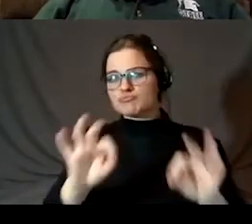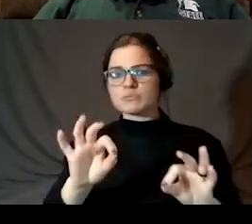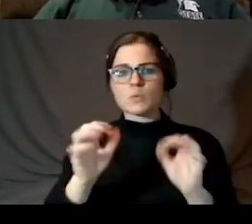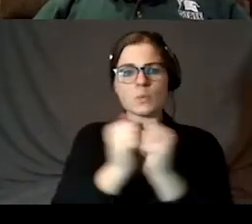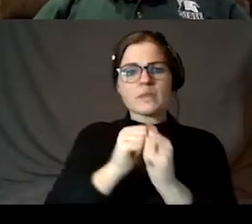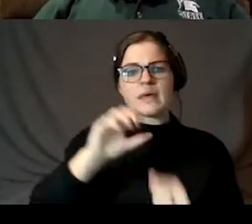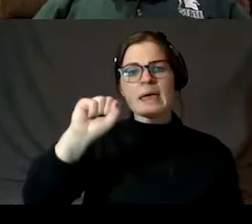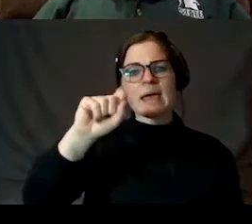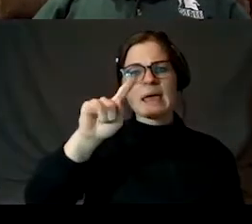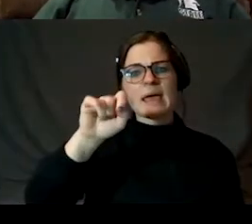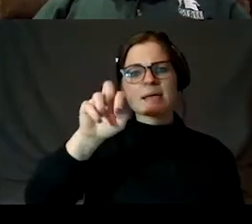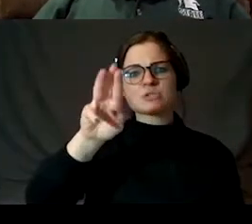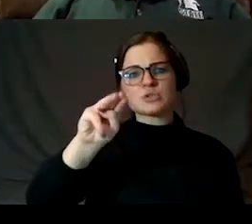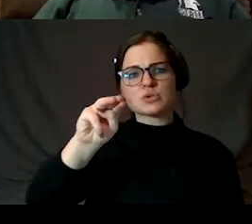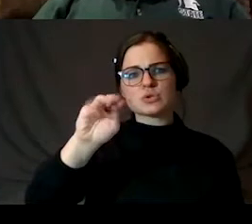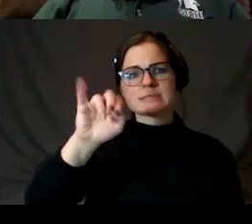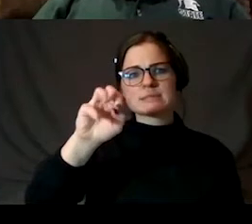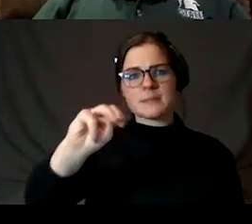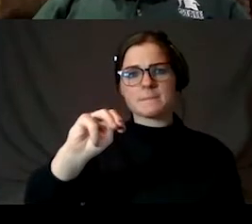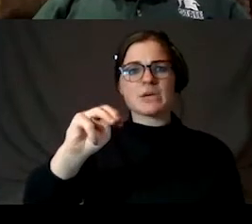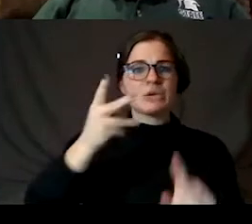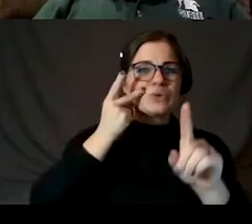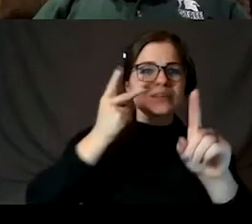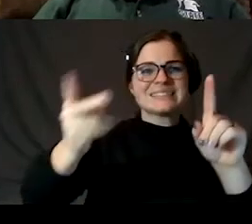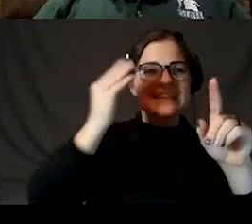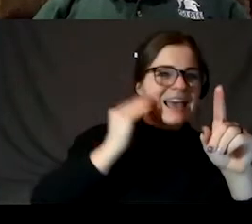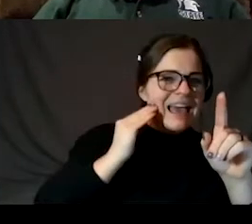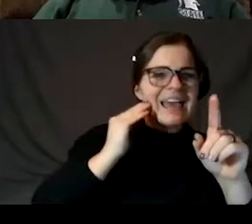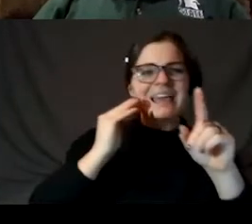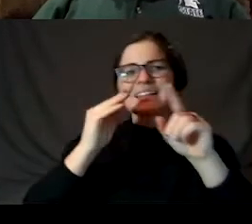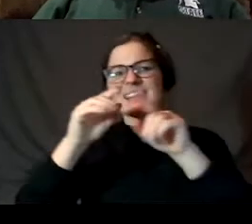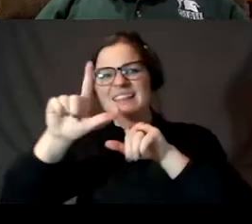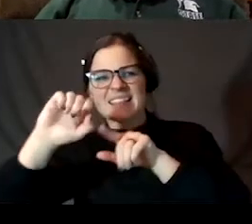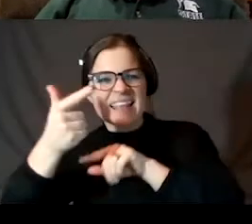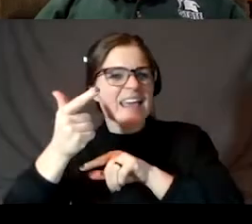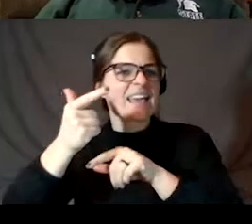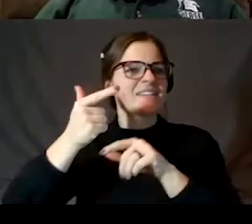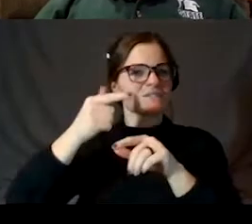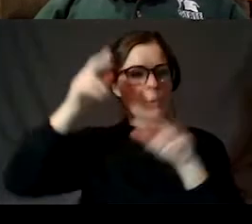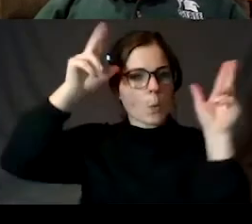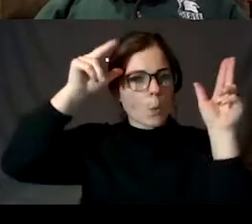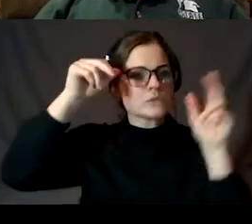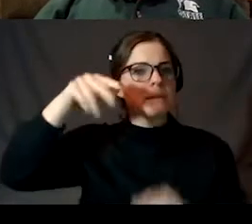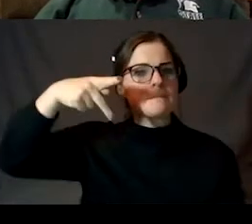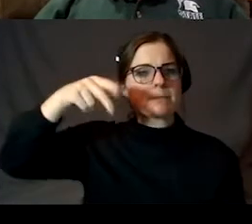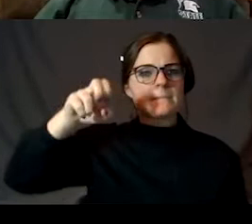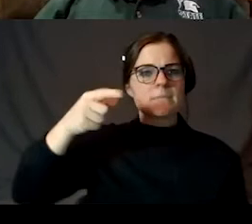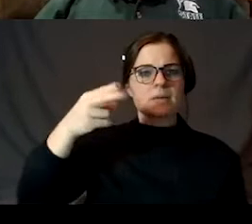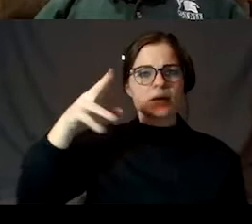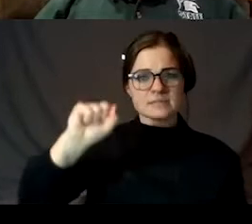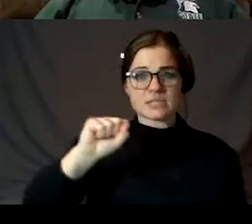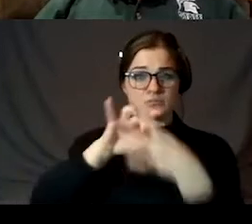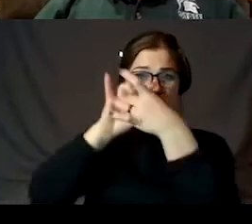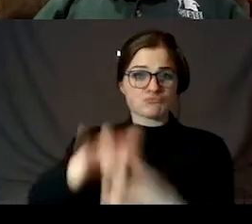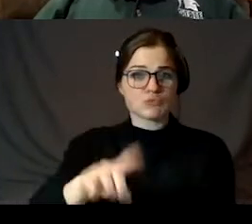constellation. Here's the head and the four legs of the upside down horse of Pegasus. It can point directly to Fomohot in